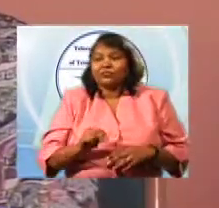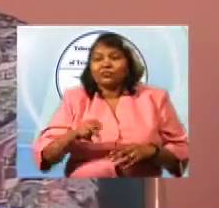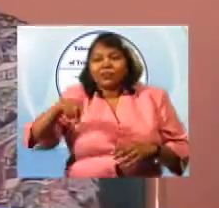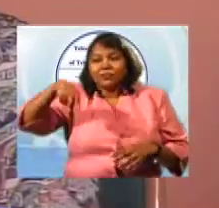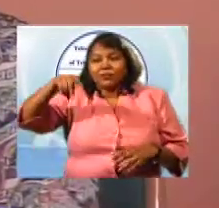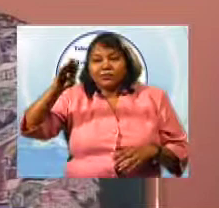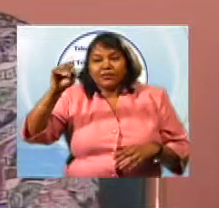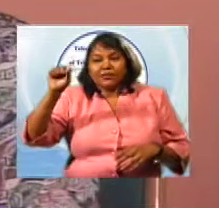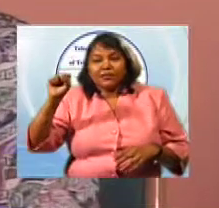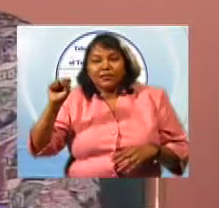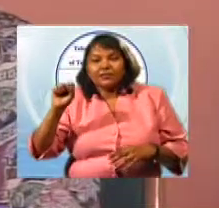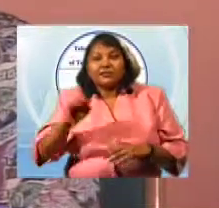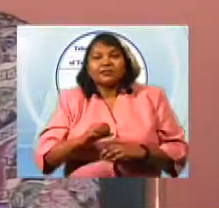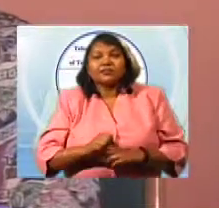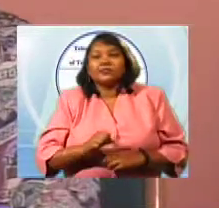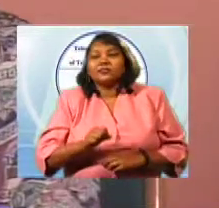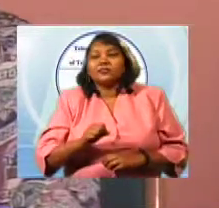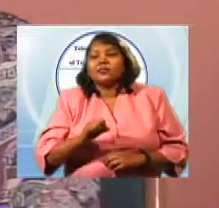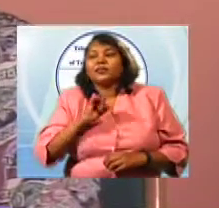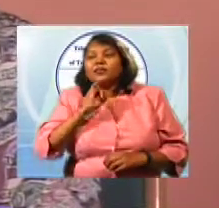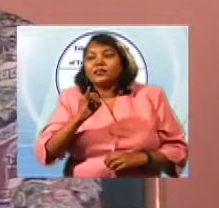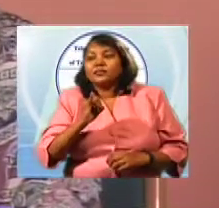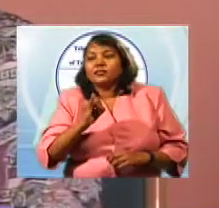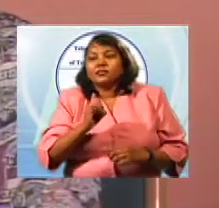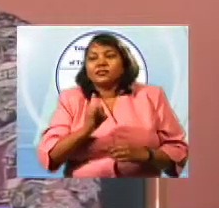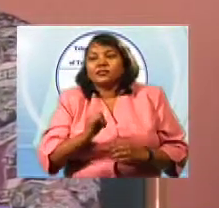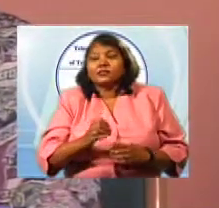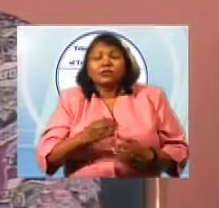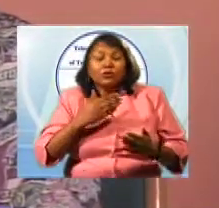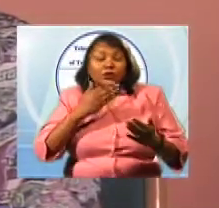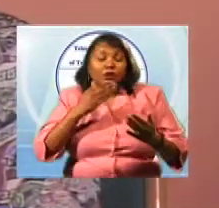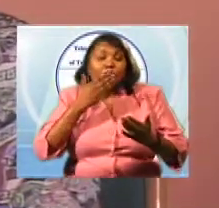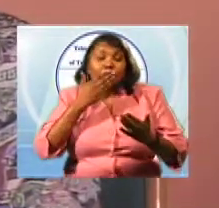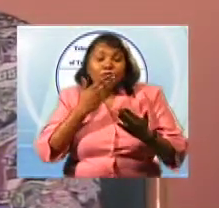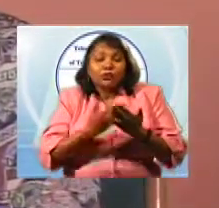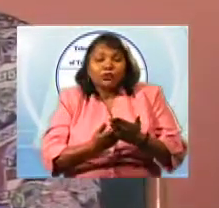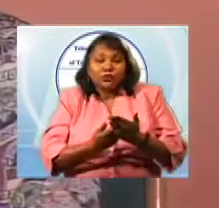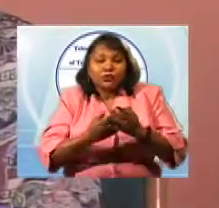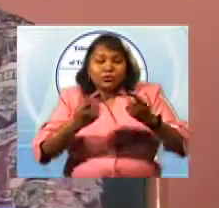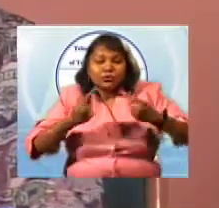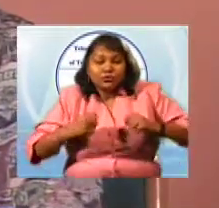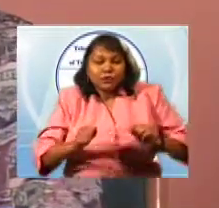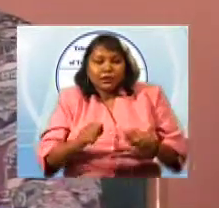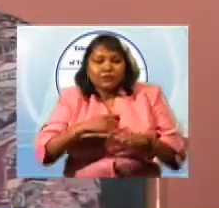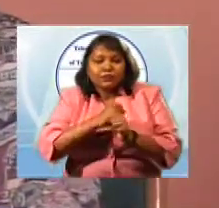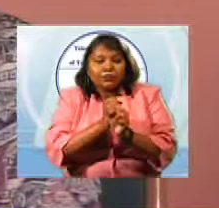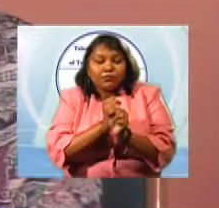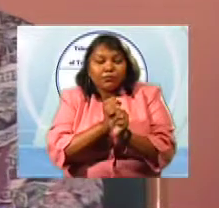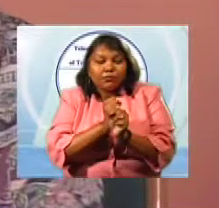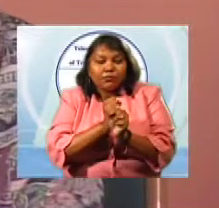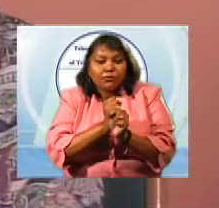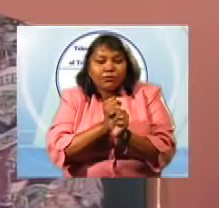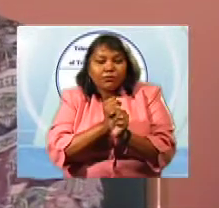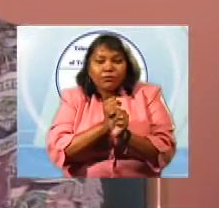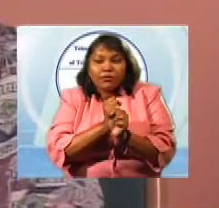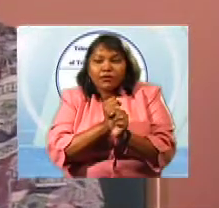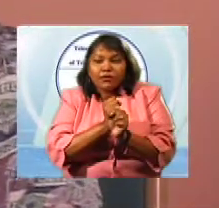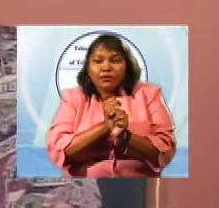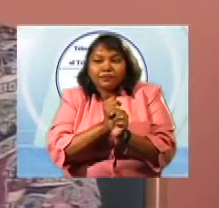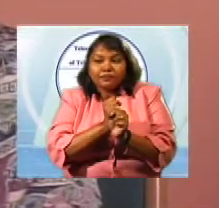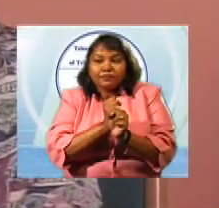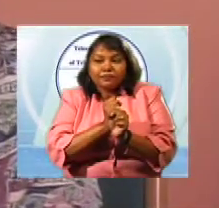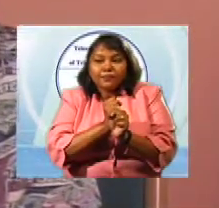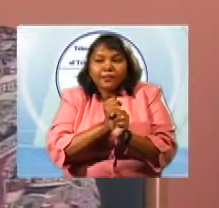or public broadcasting service is a definite attempt to circumvent those issues